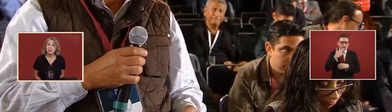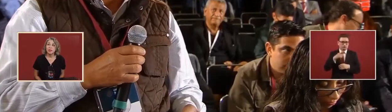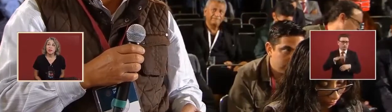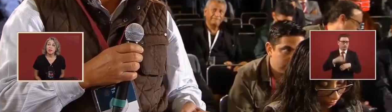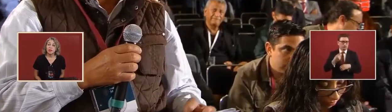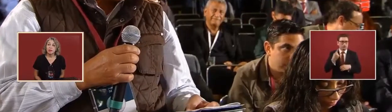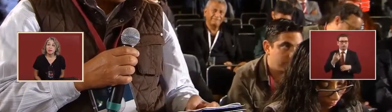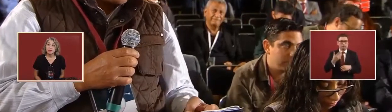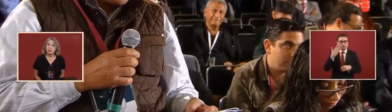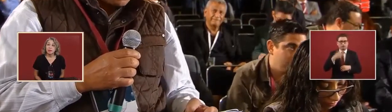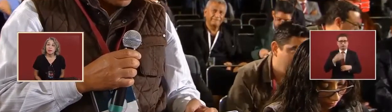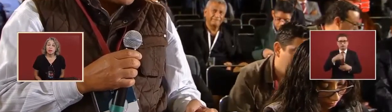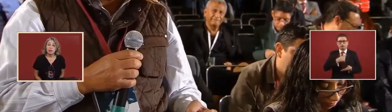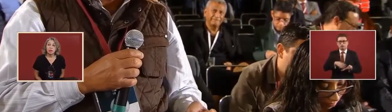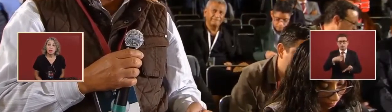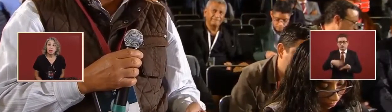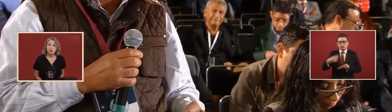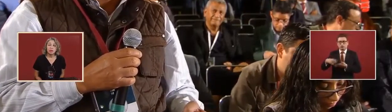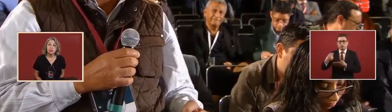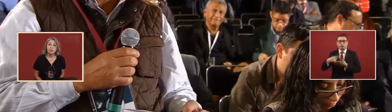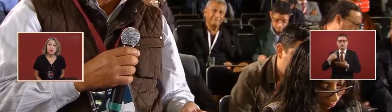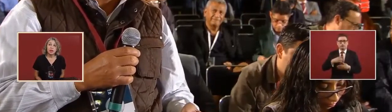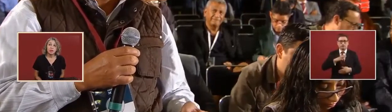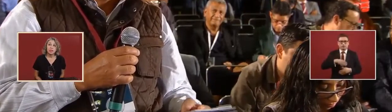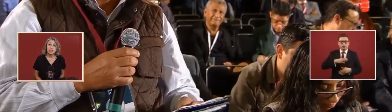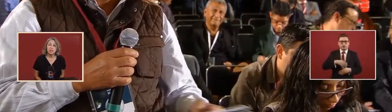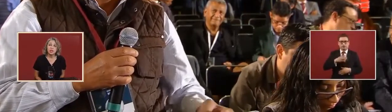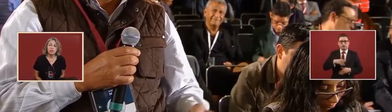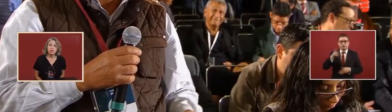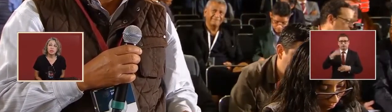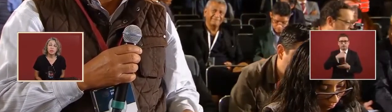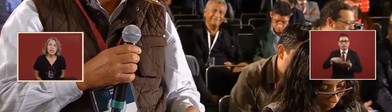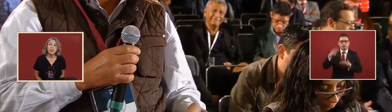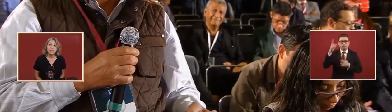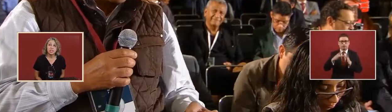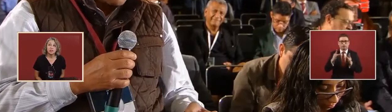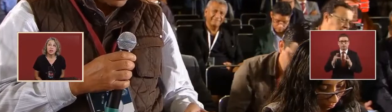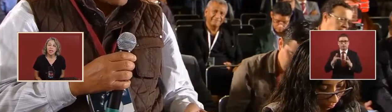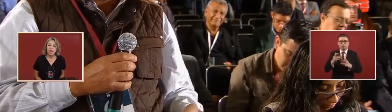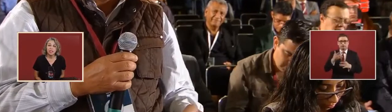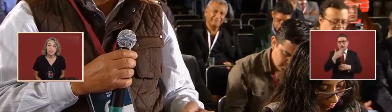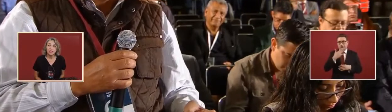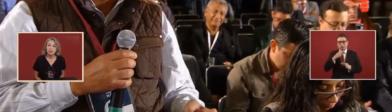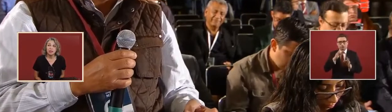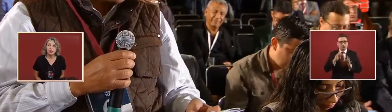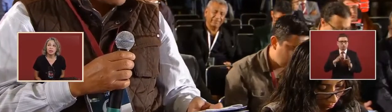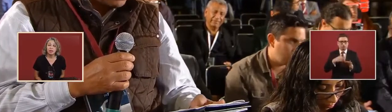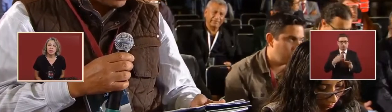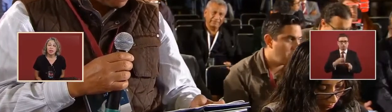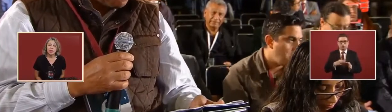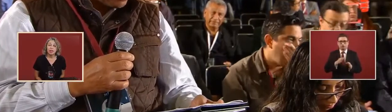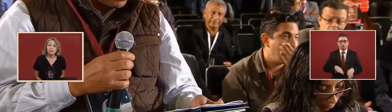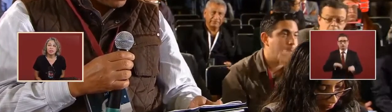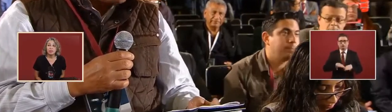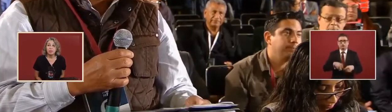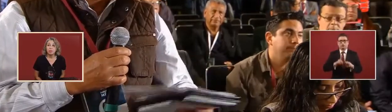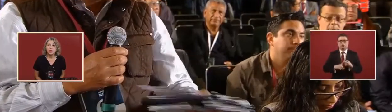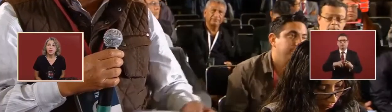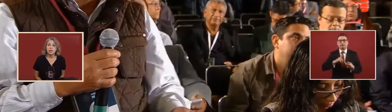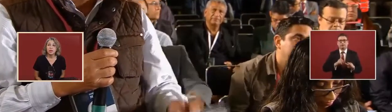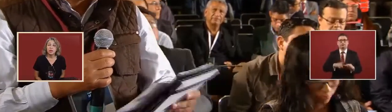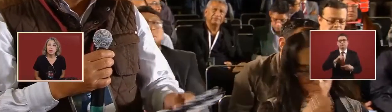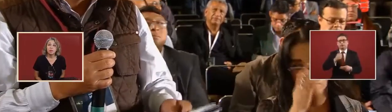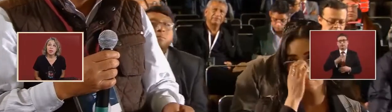Due to the acquisition of medications for cancer. And it's very important. My question is